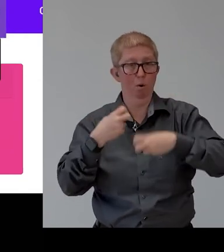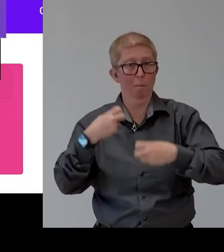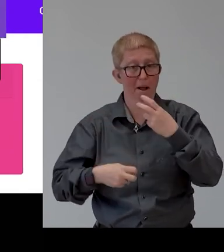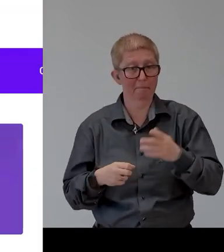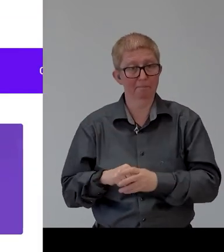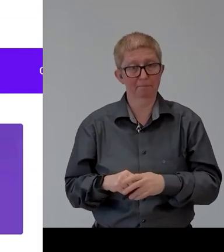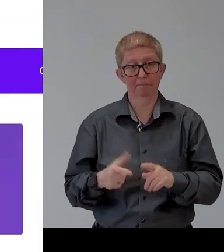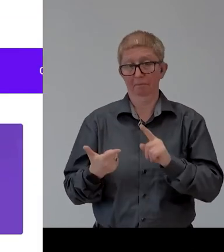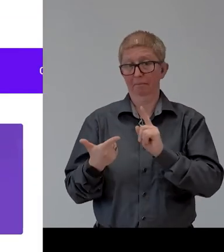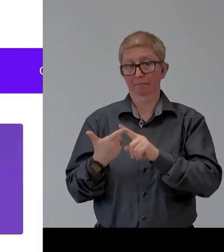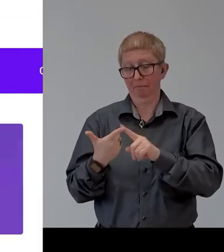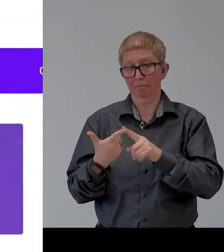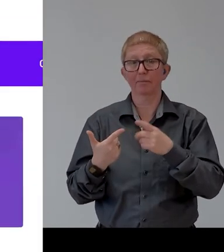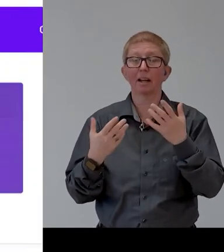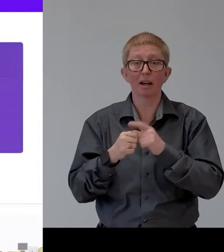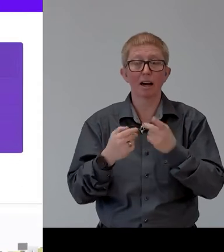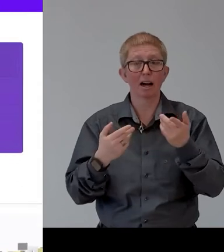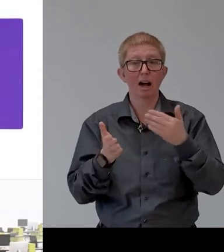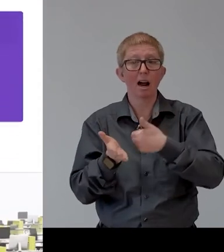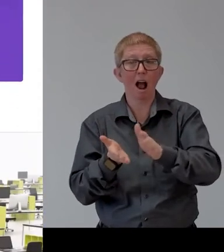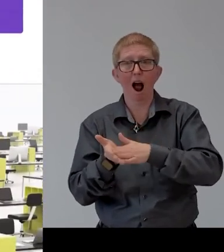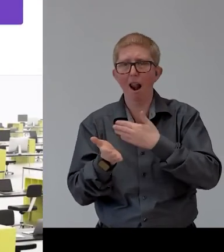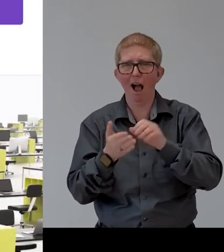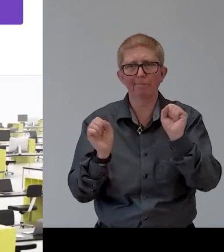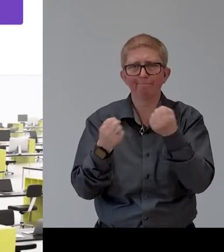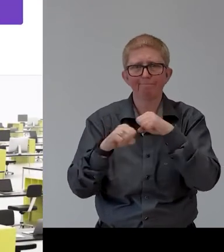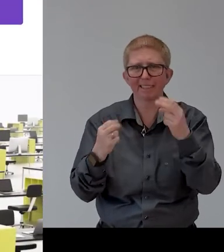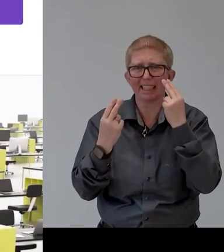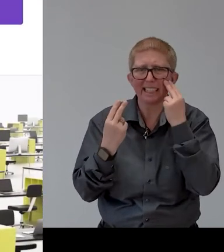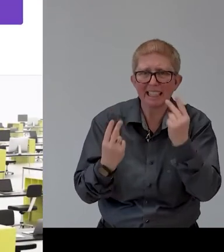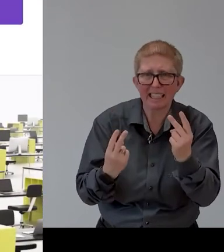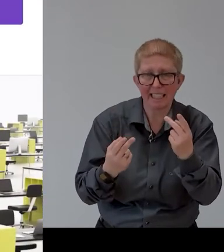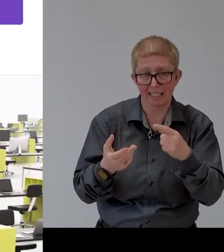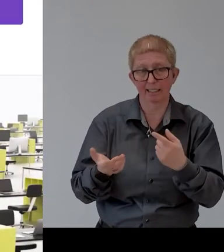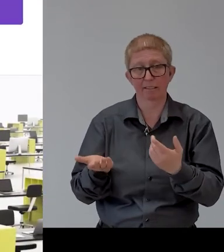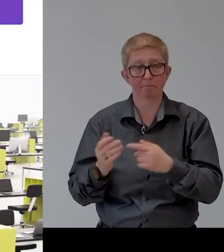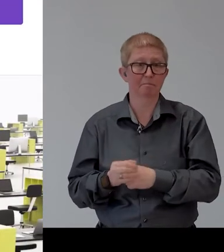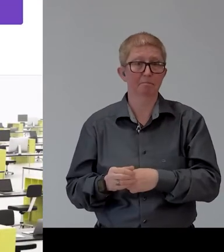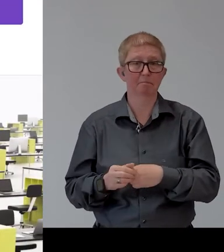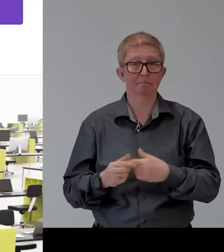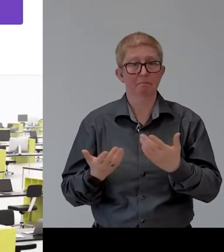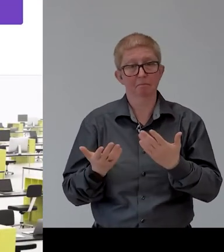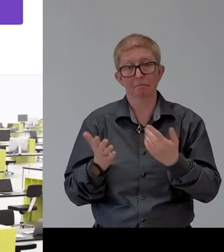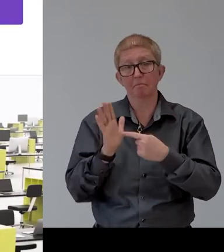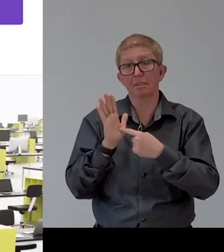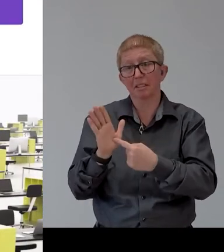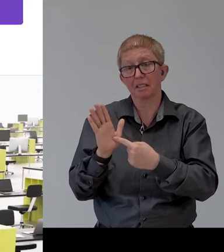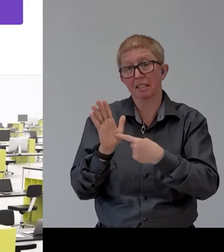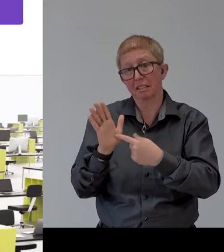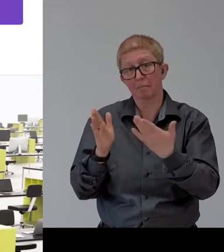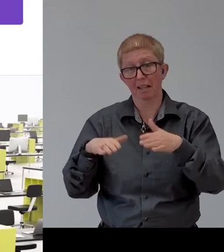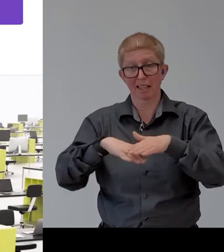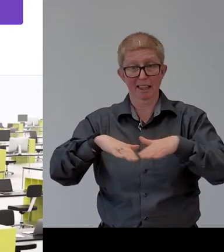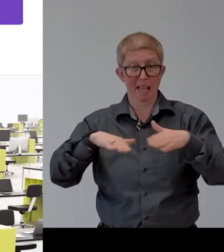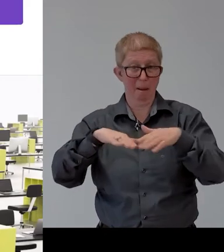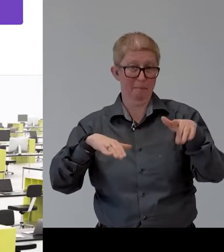blindness uh mode now uh note that whoever saw it through the tunnel saw that the dividers between the table were